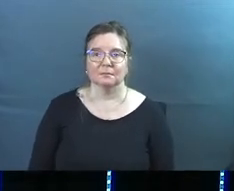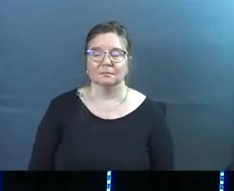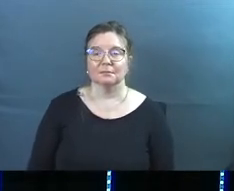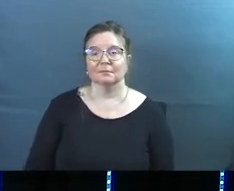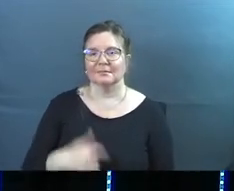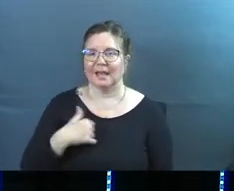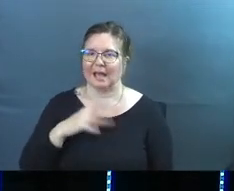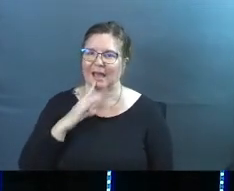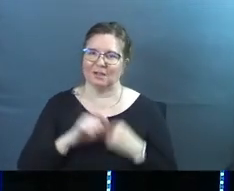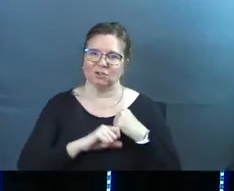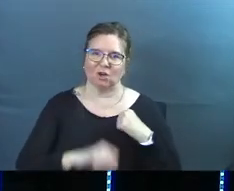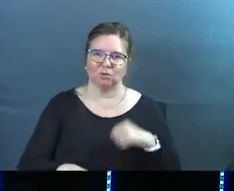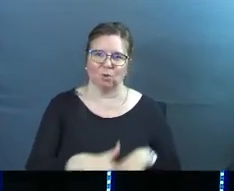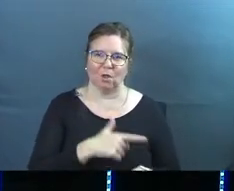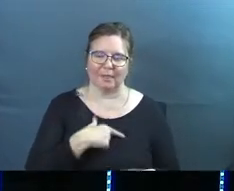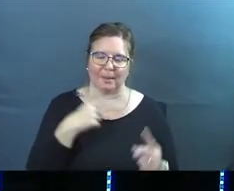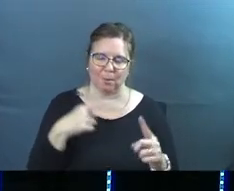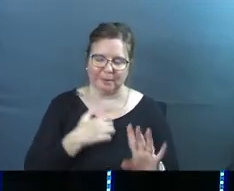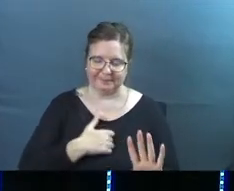I talked too long on that point.